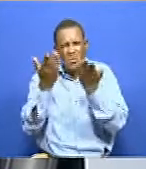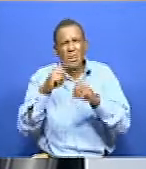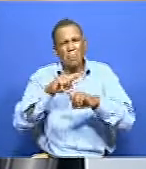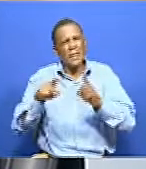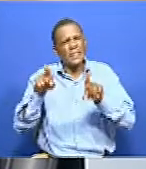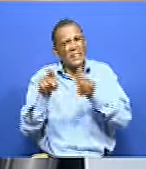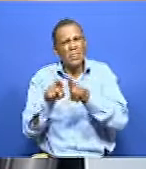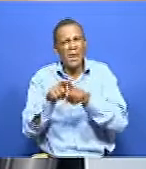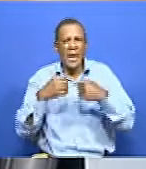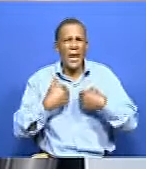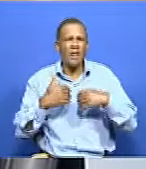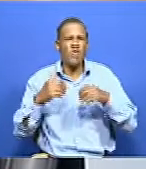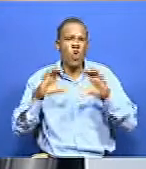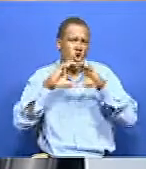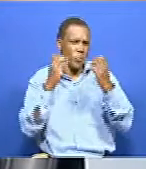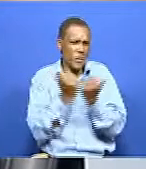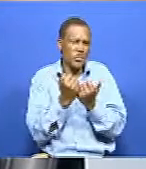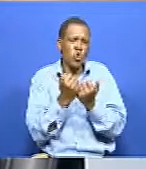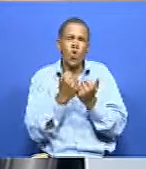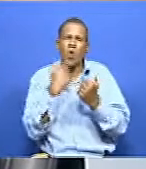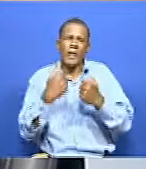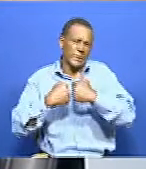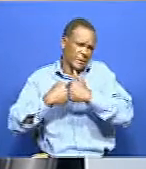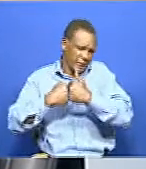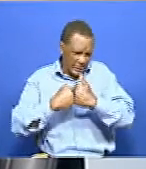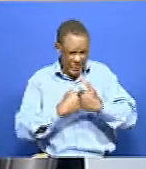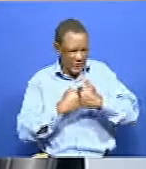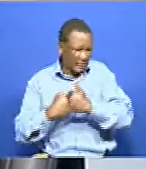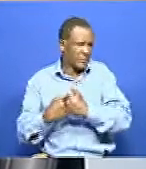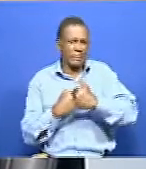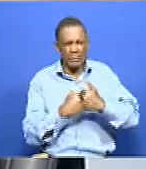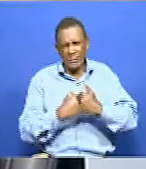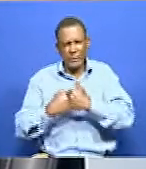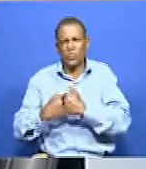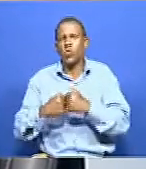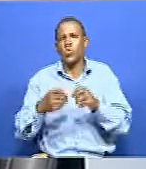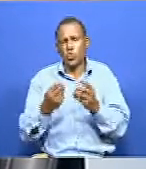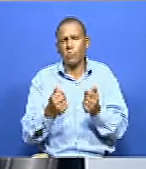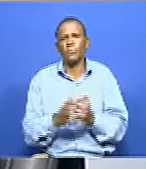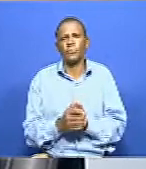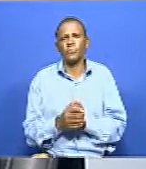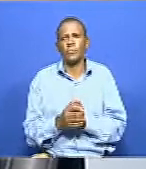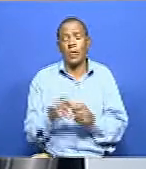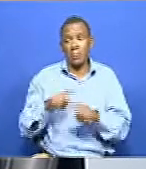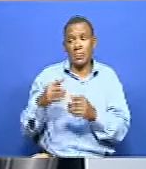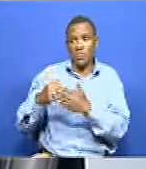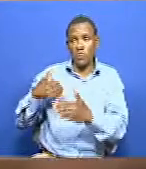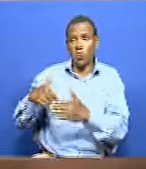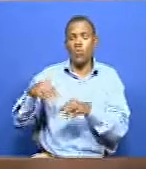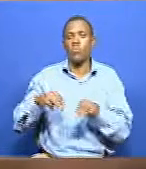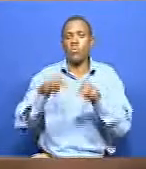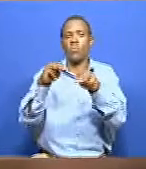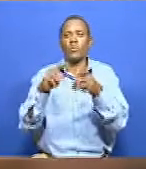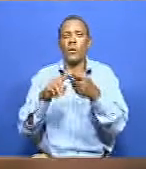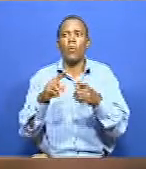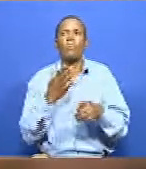in the country who are still struggling with this issue. All right. Now, before we get to move on to a different aspect, I want us